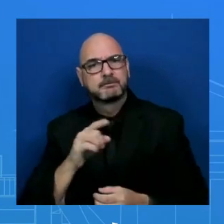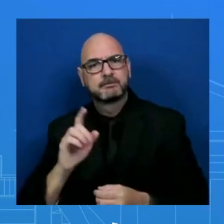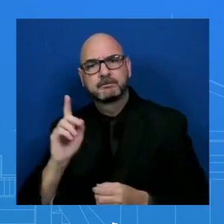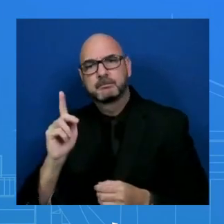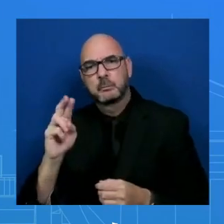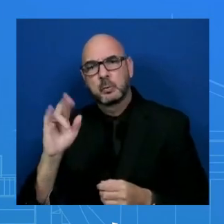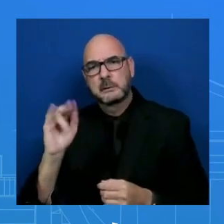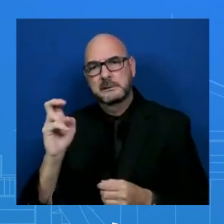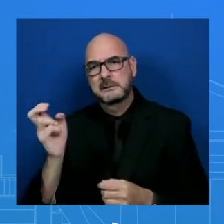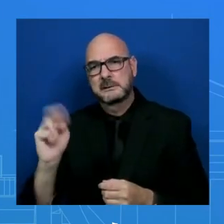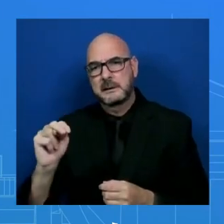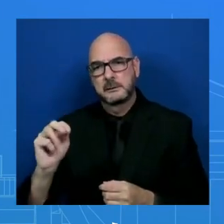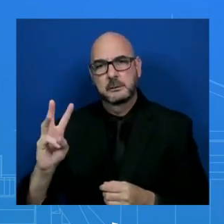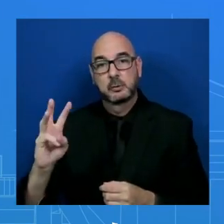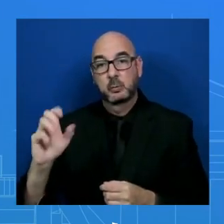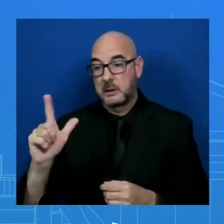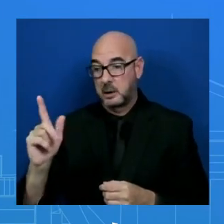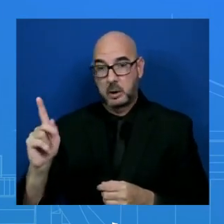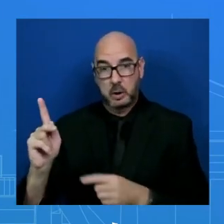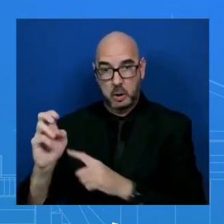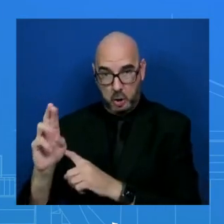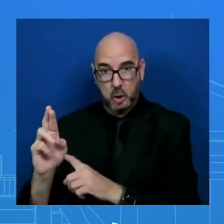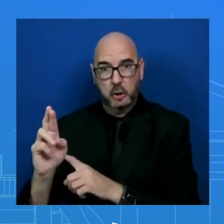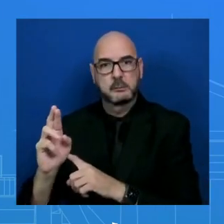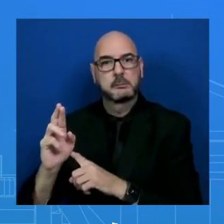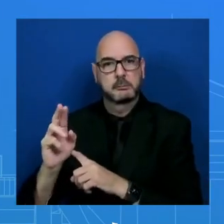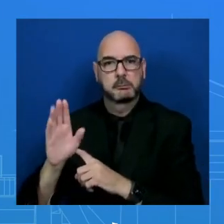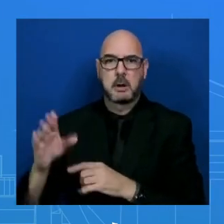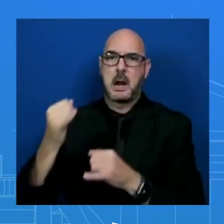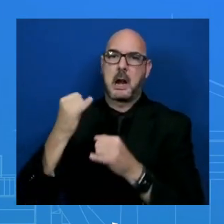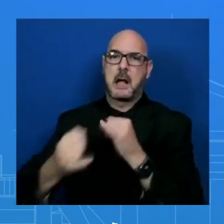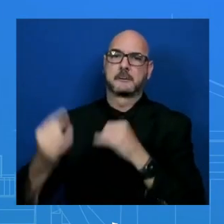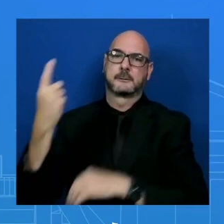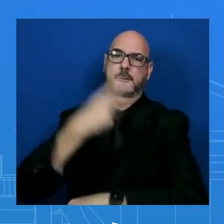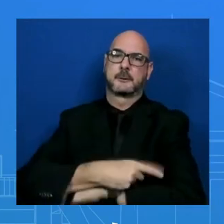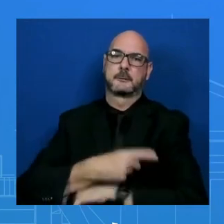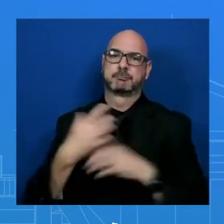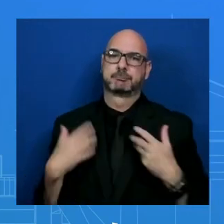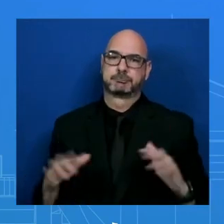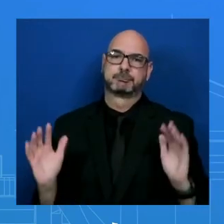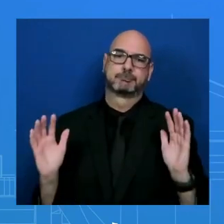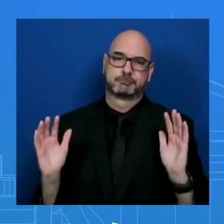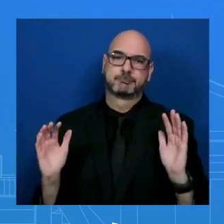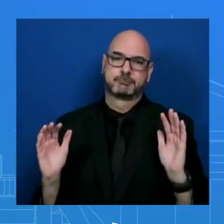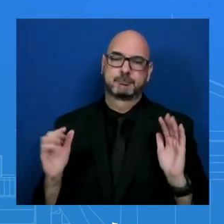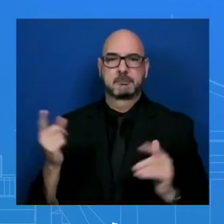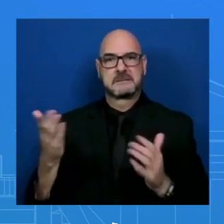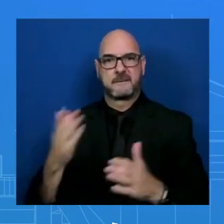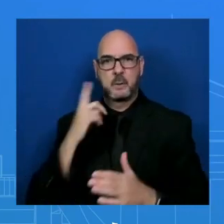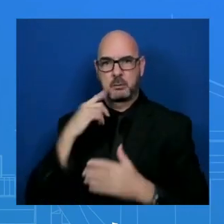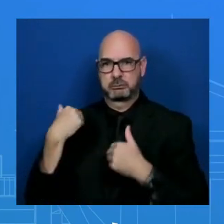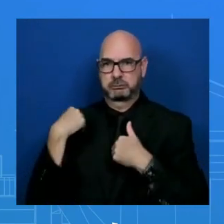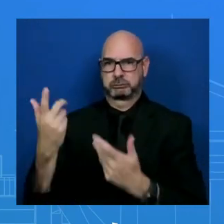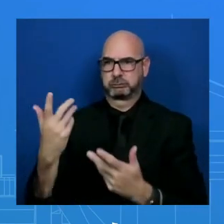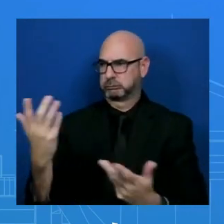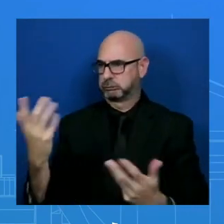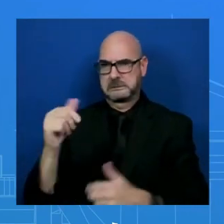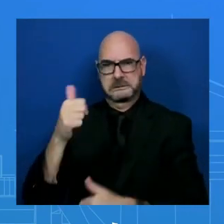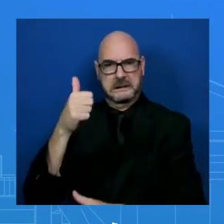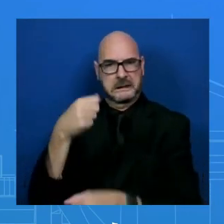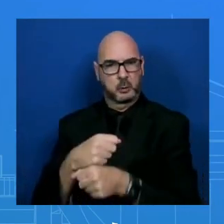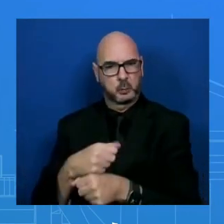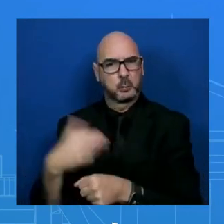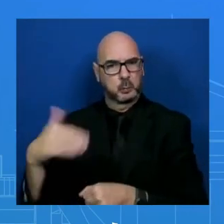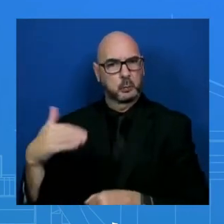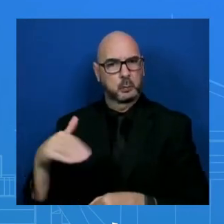last day, we were talking earlier, and you said you have covered the White House for about a decade. So – which makes you, what, I don't know,